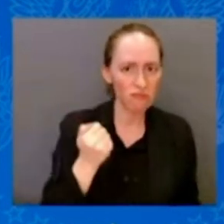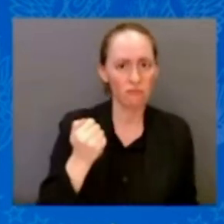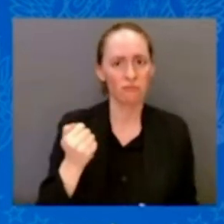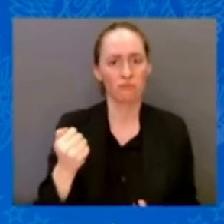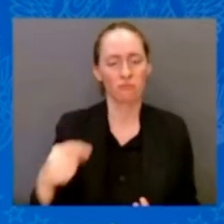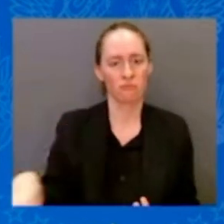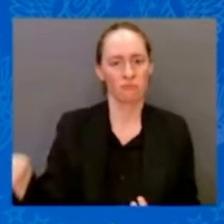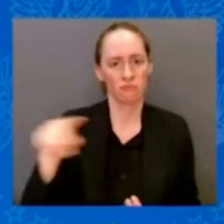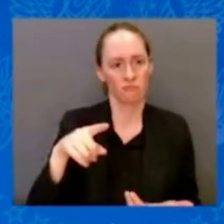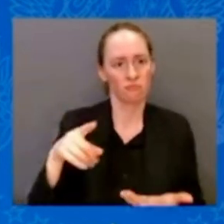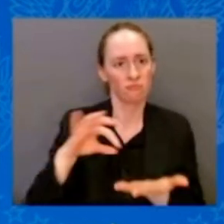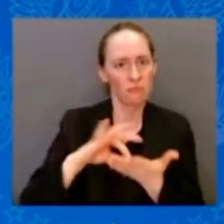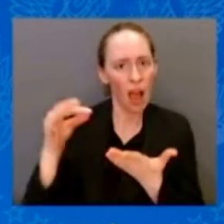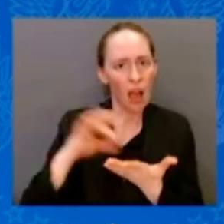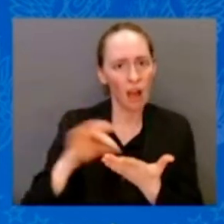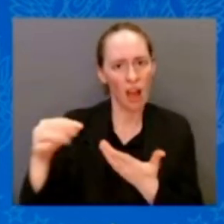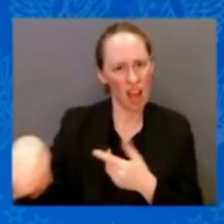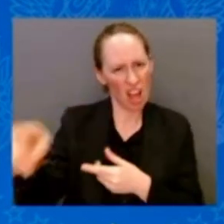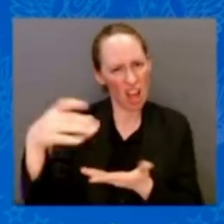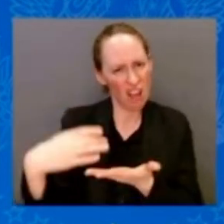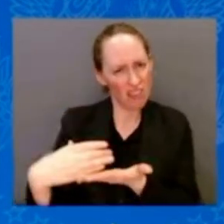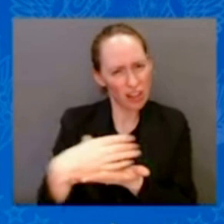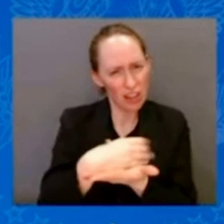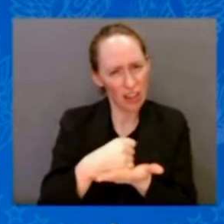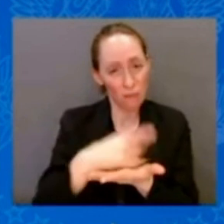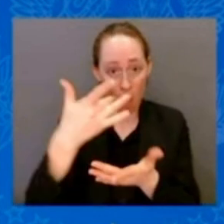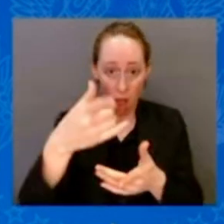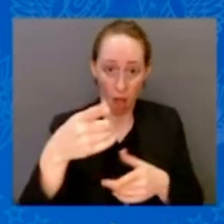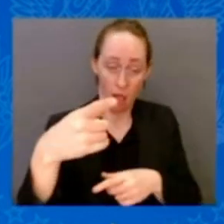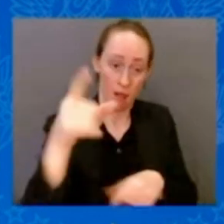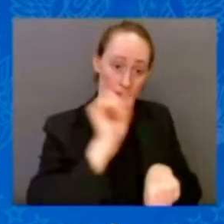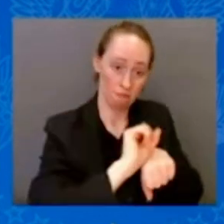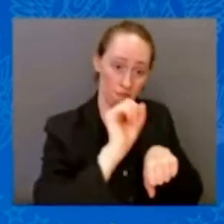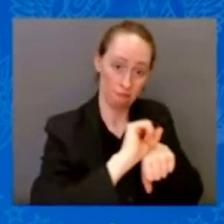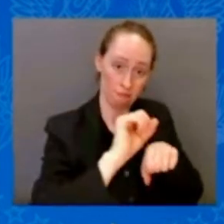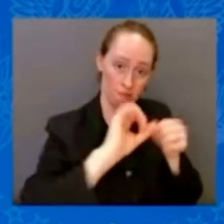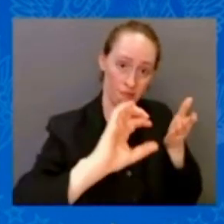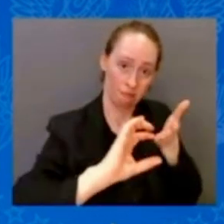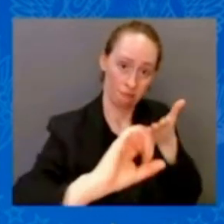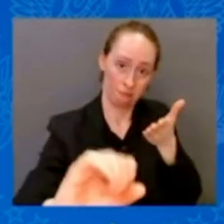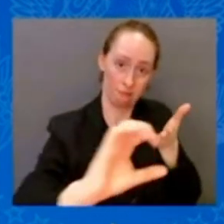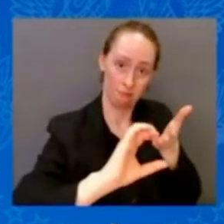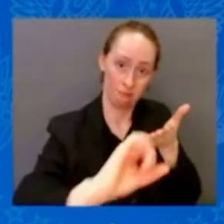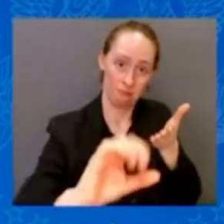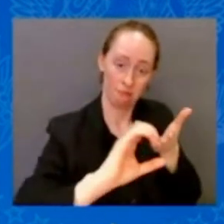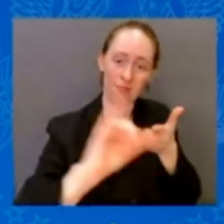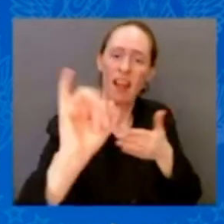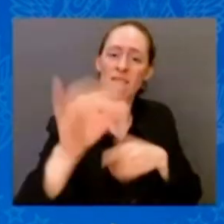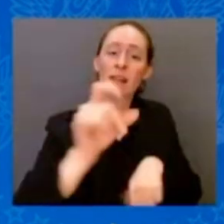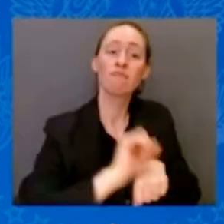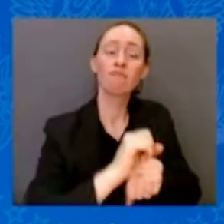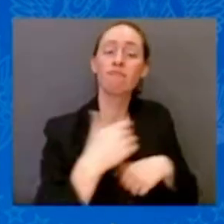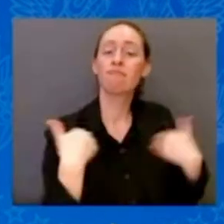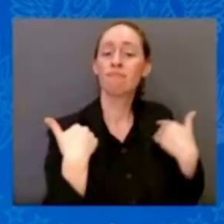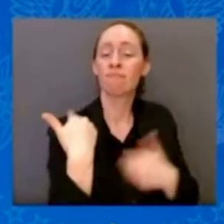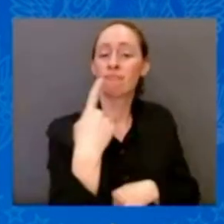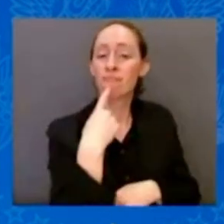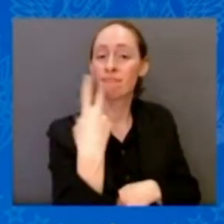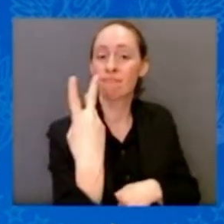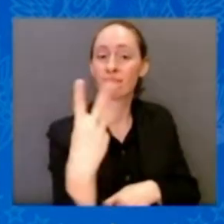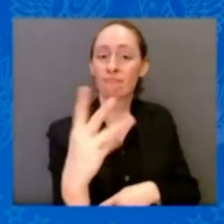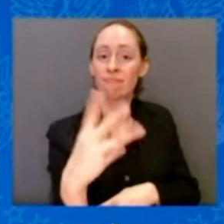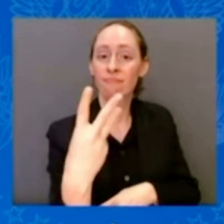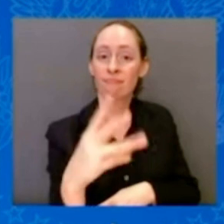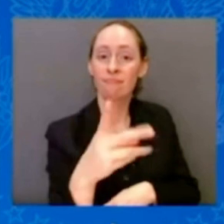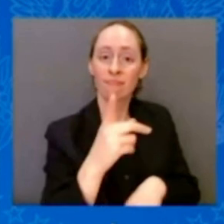ever got. From the time you were a teenager, you had money taken out for these programs. There are more than government programs.